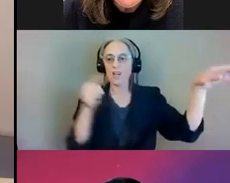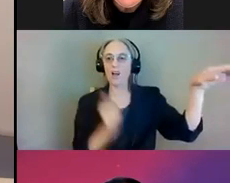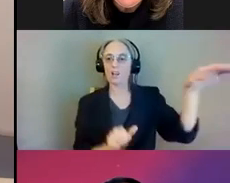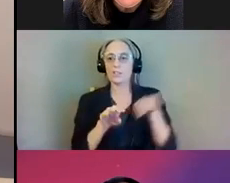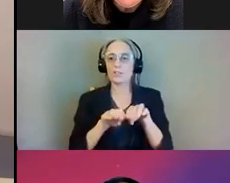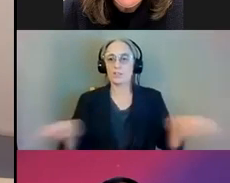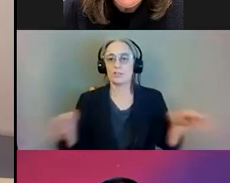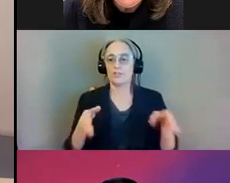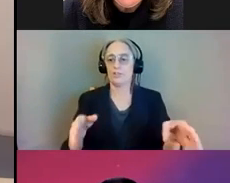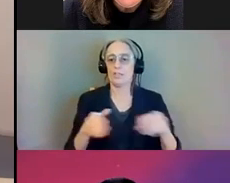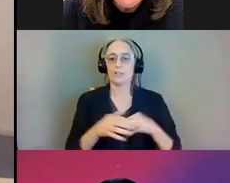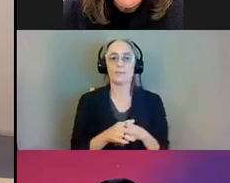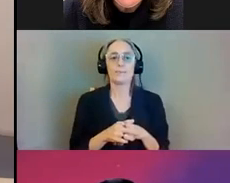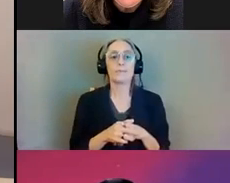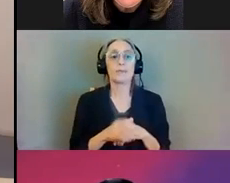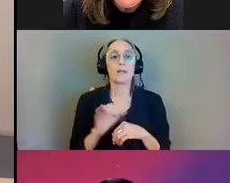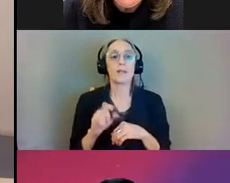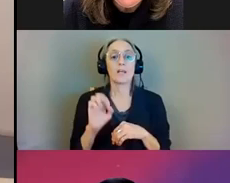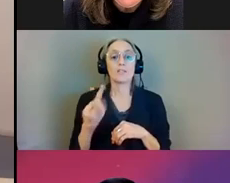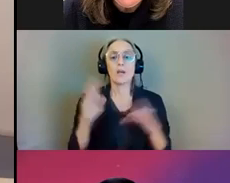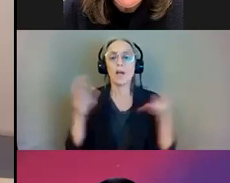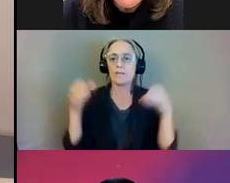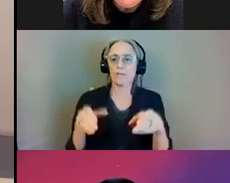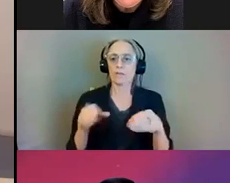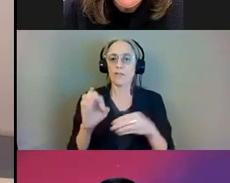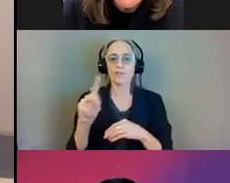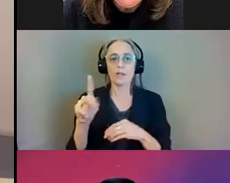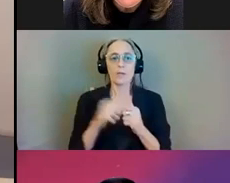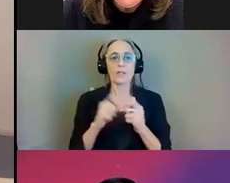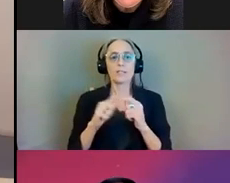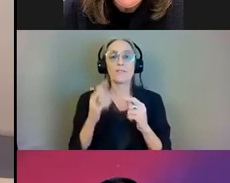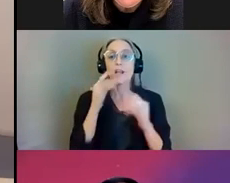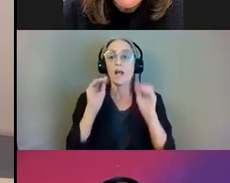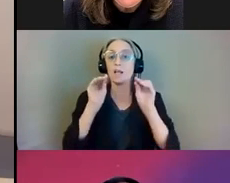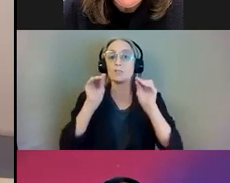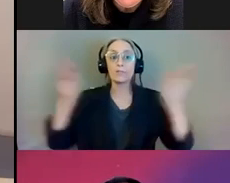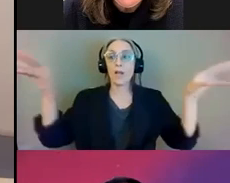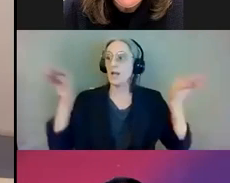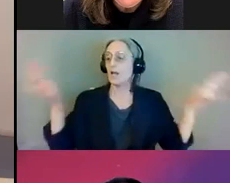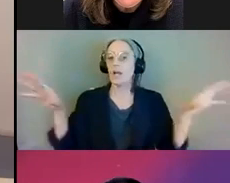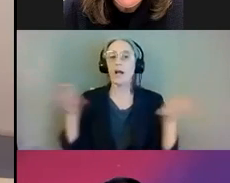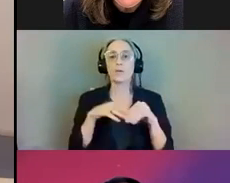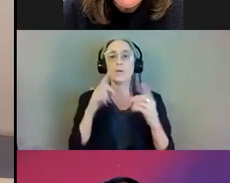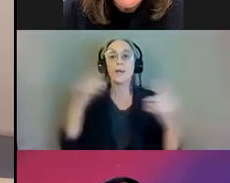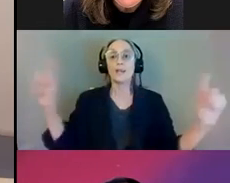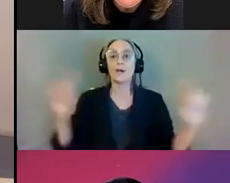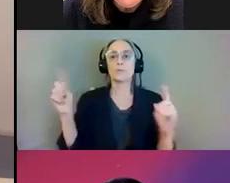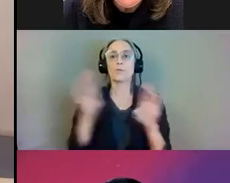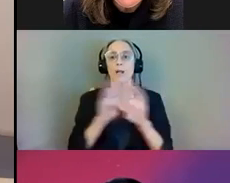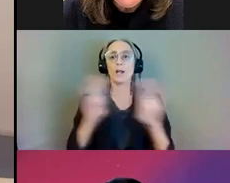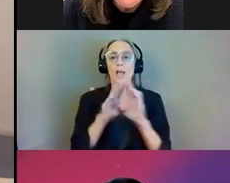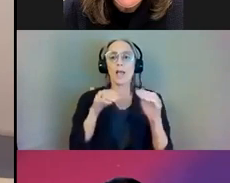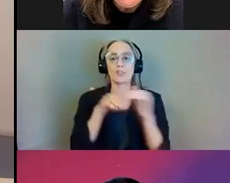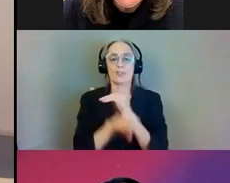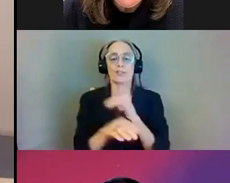column a focal point with an array of lights that radiates out to announce the station entrance. The Berwyn main